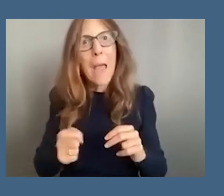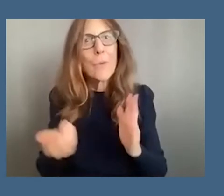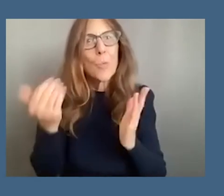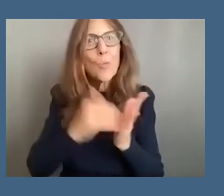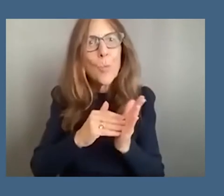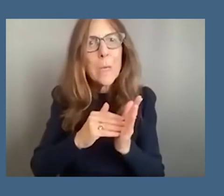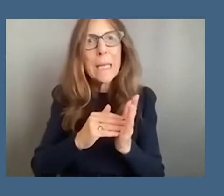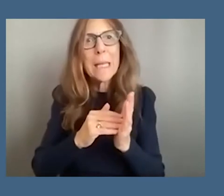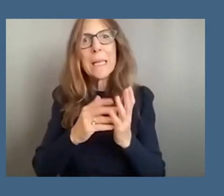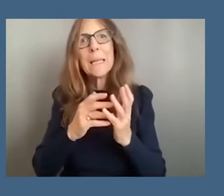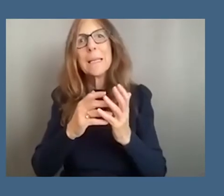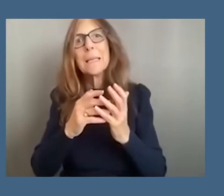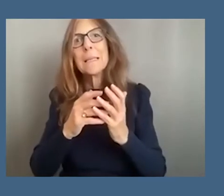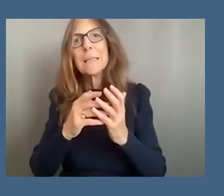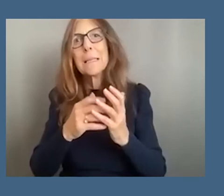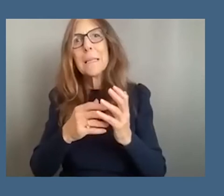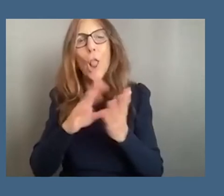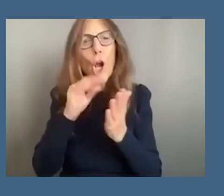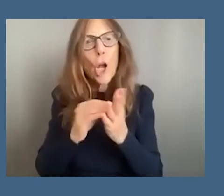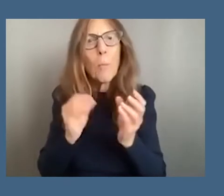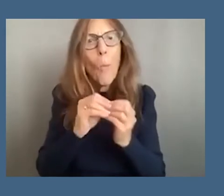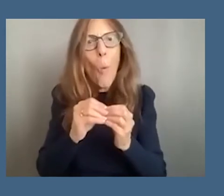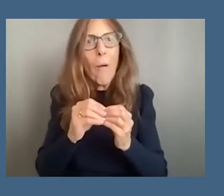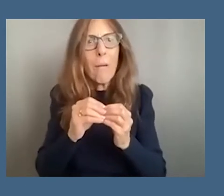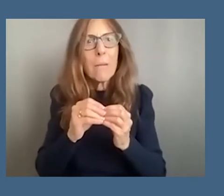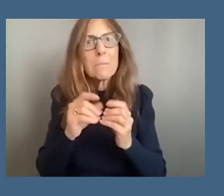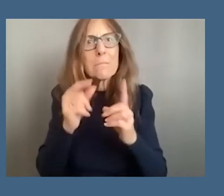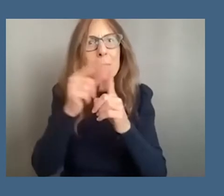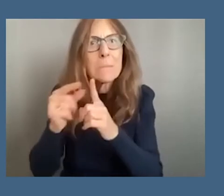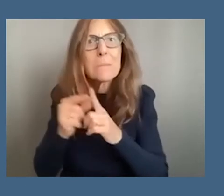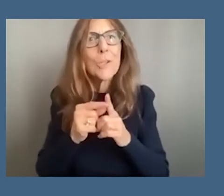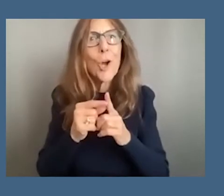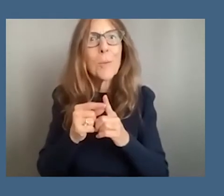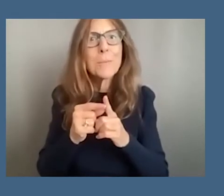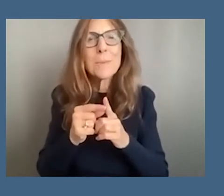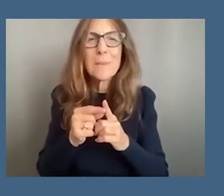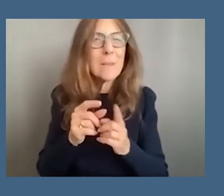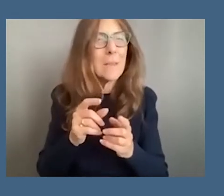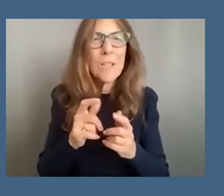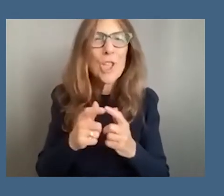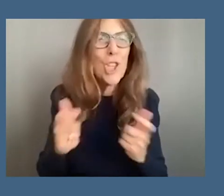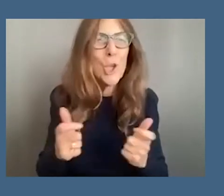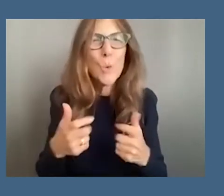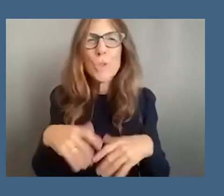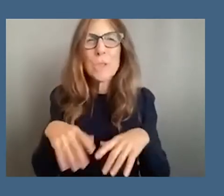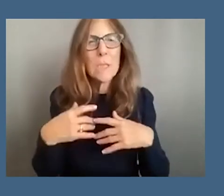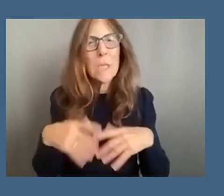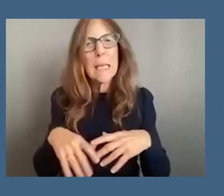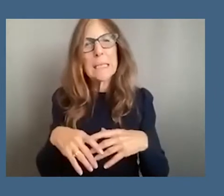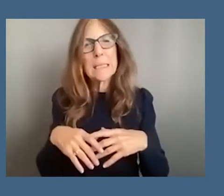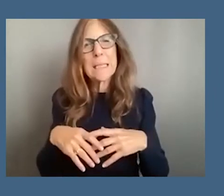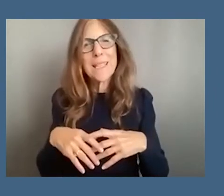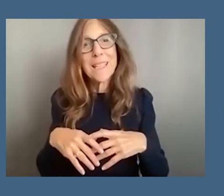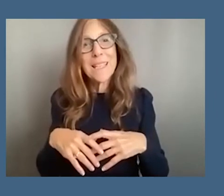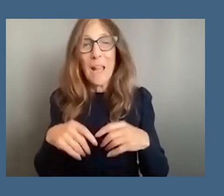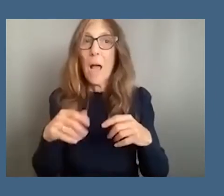extra uh terminology terminology is is is huge it's um it's on this